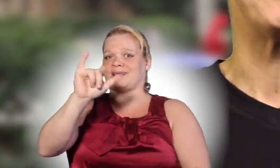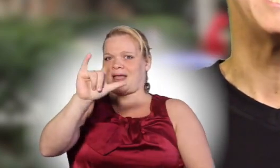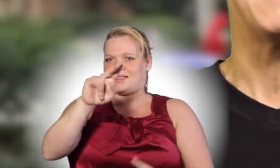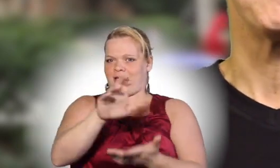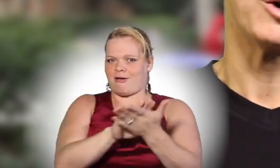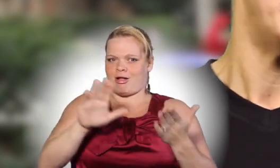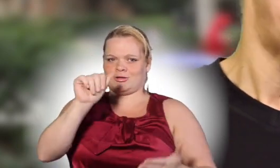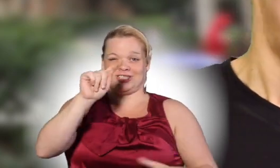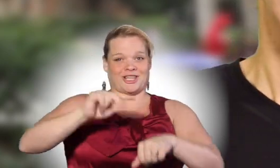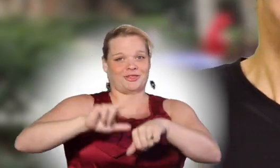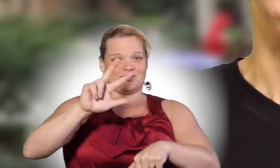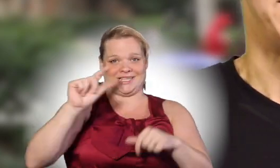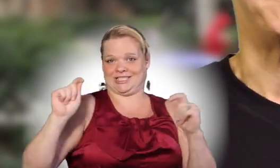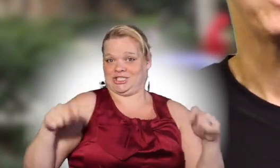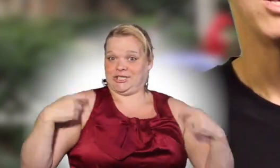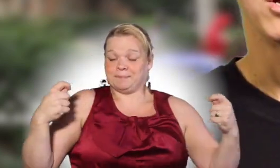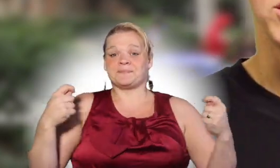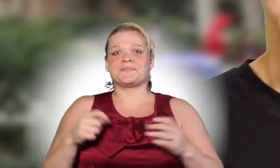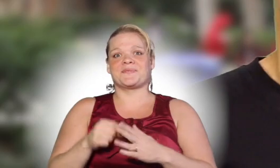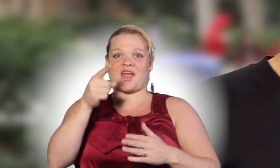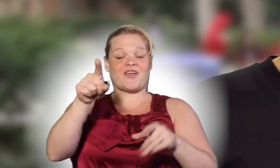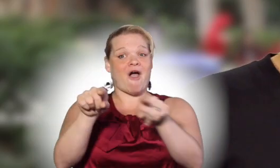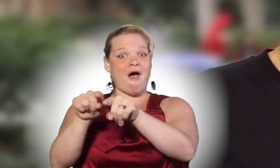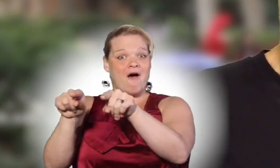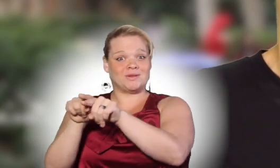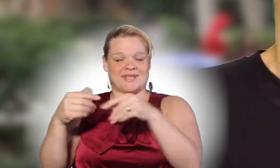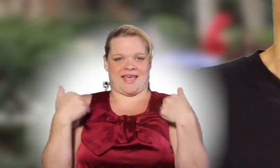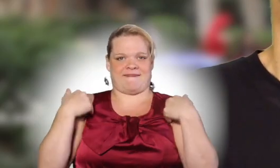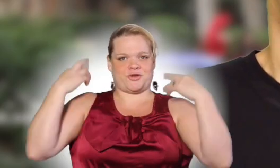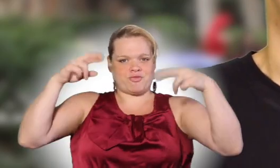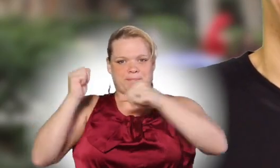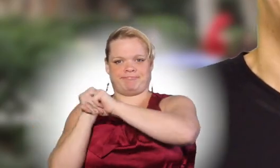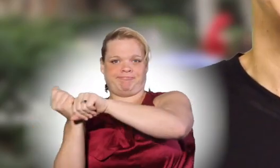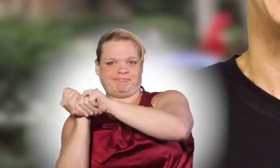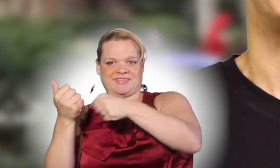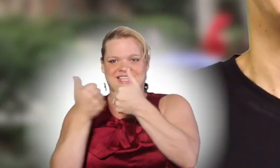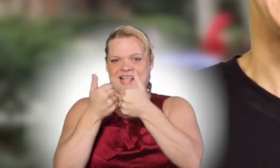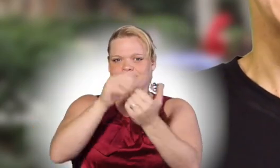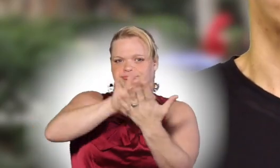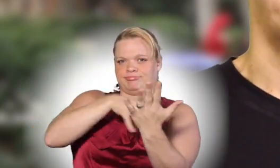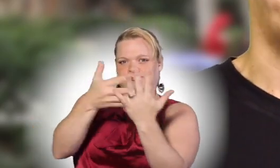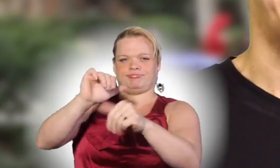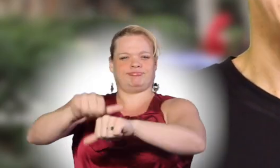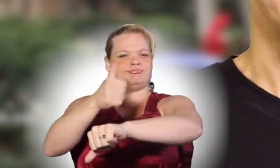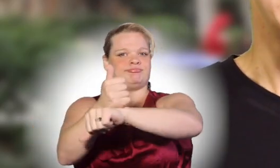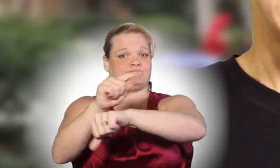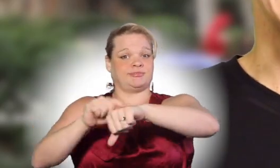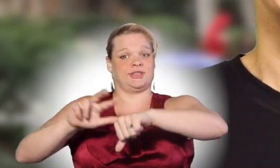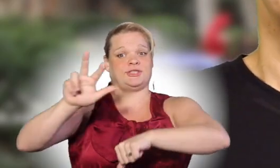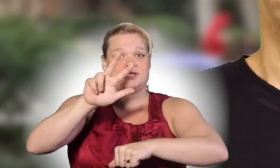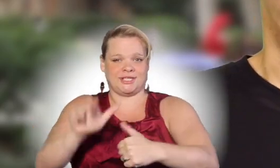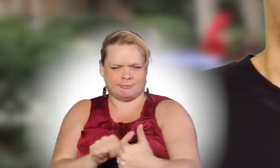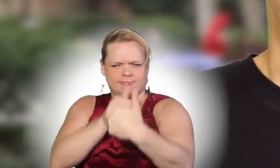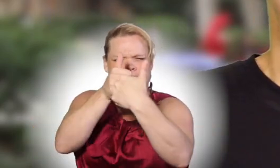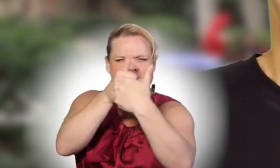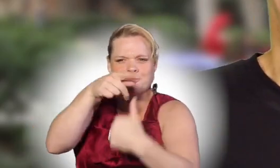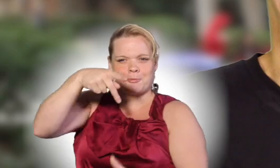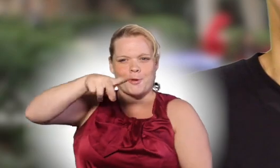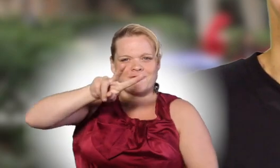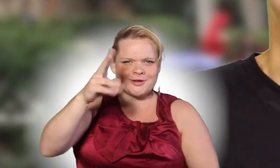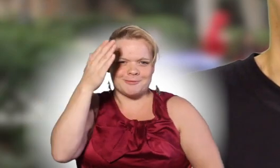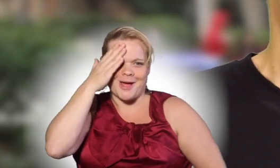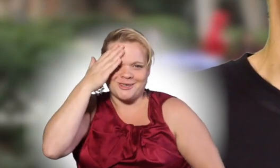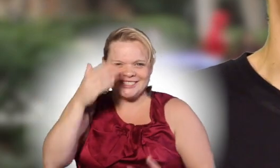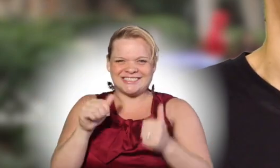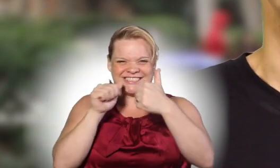at 3 p.m. going down to the gym. There is also a Ram baseball game scheduled at 3 p.m. against the Porterville